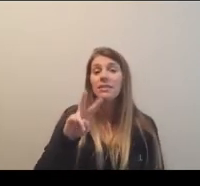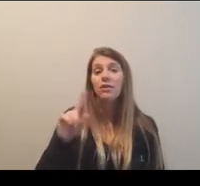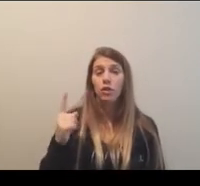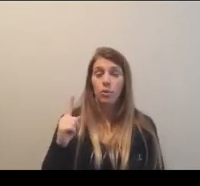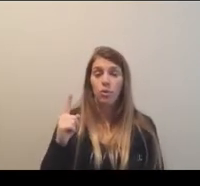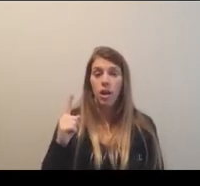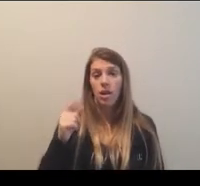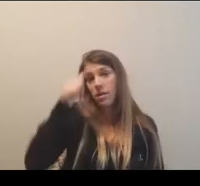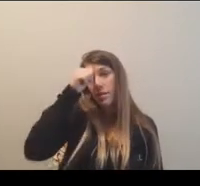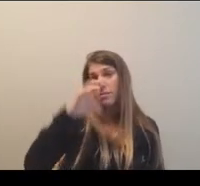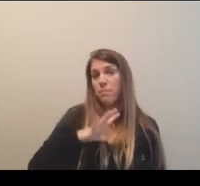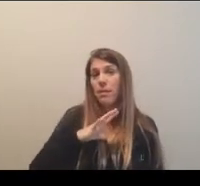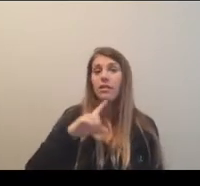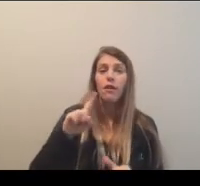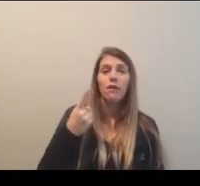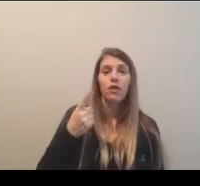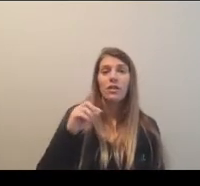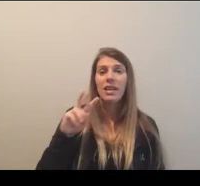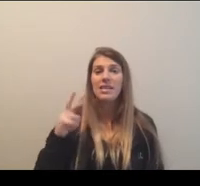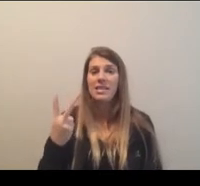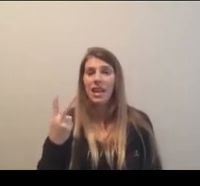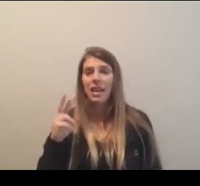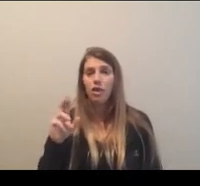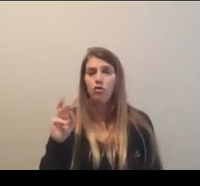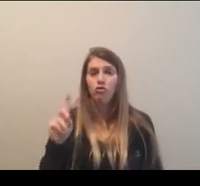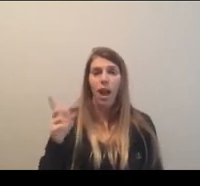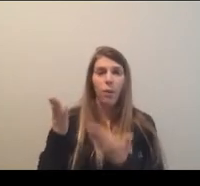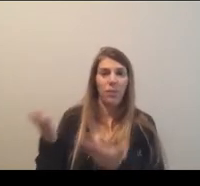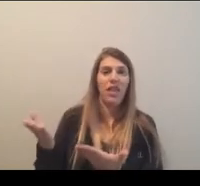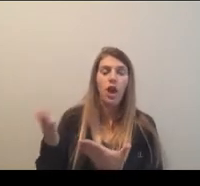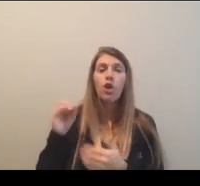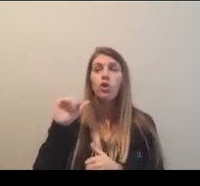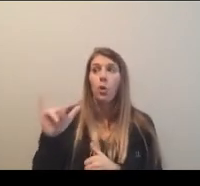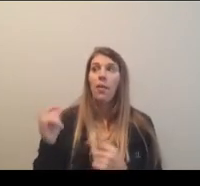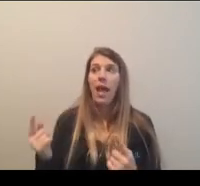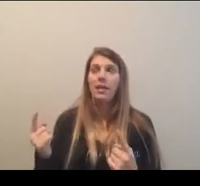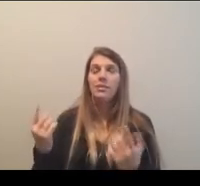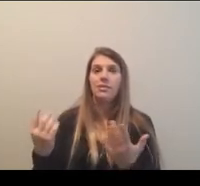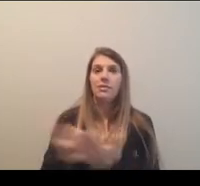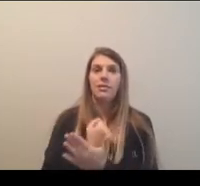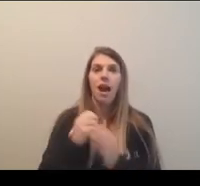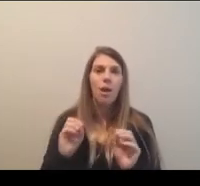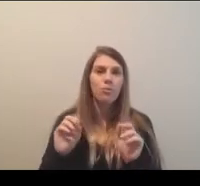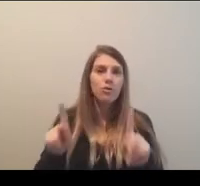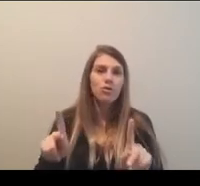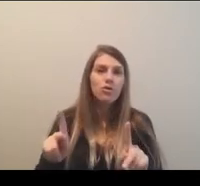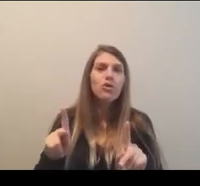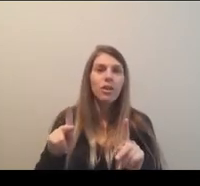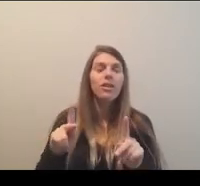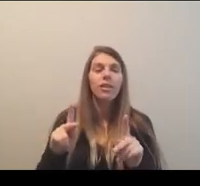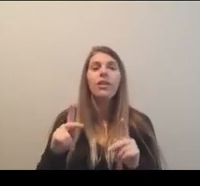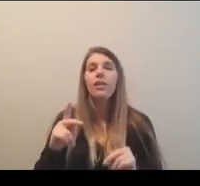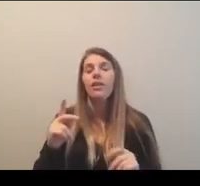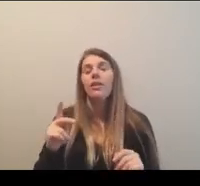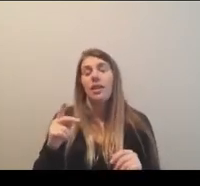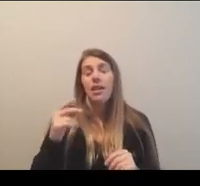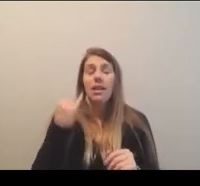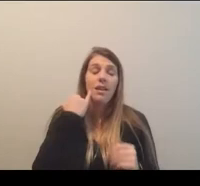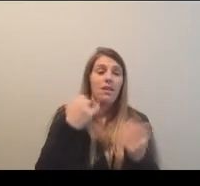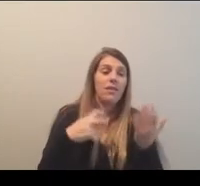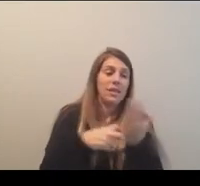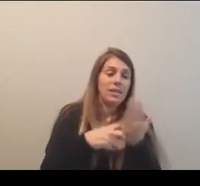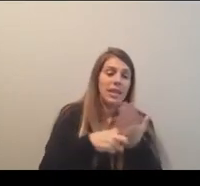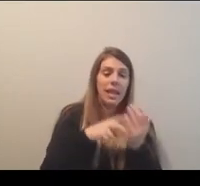men's first and second rounds are there. So this is a cross promotion opportunity that was noted, whether it's, um, ticket packages